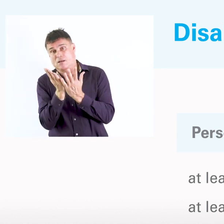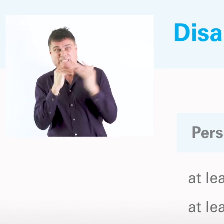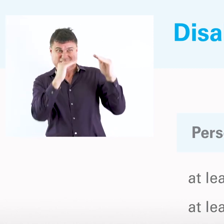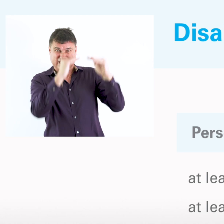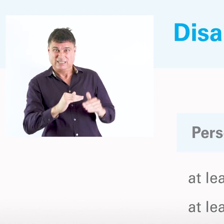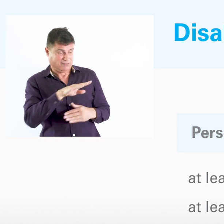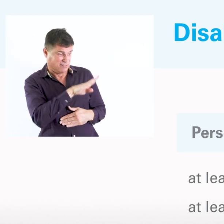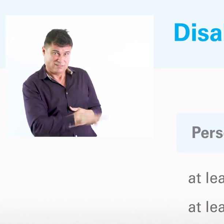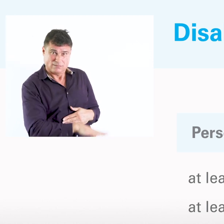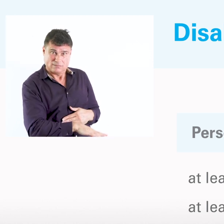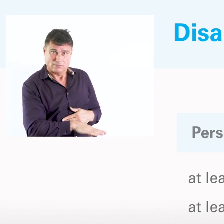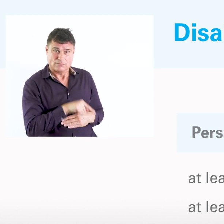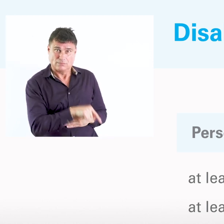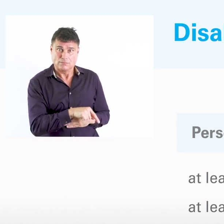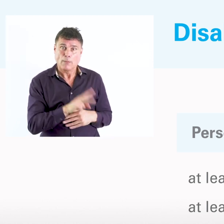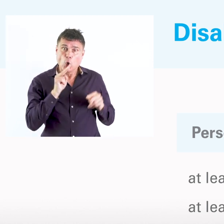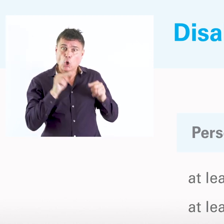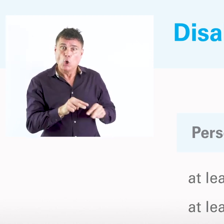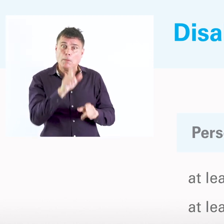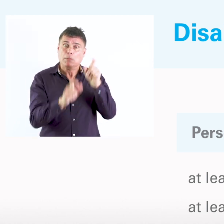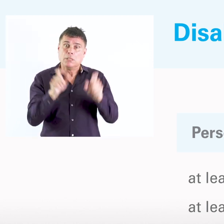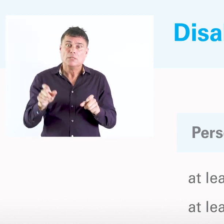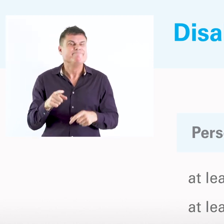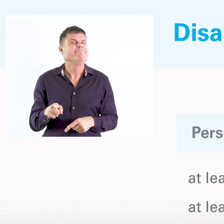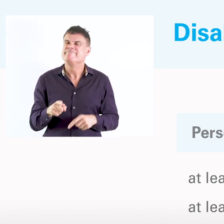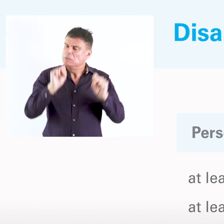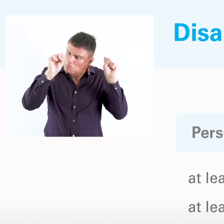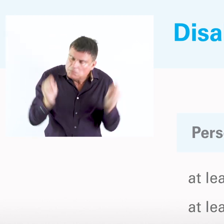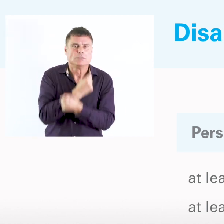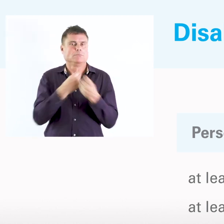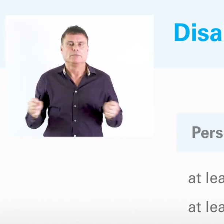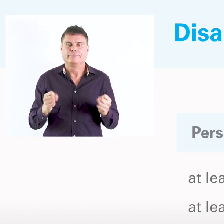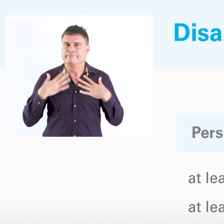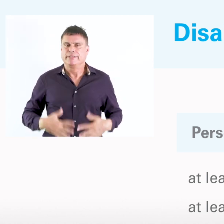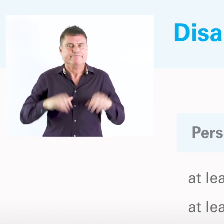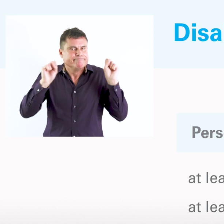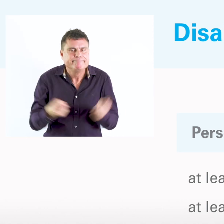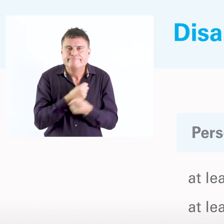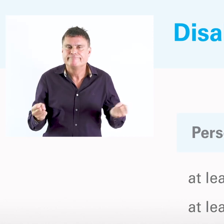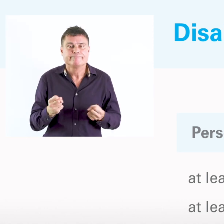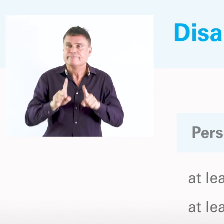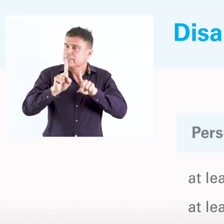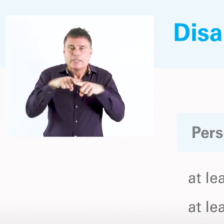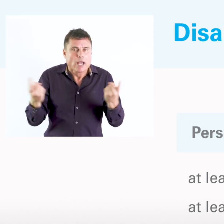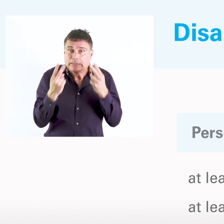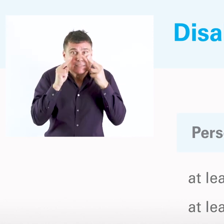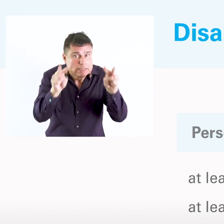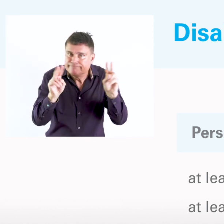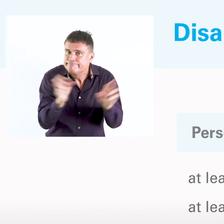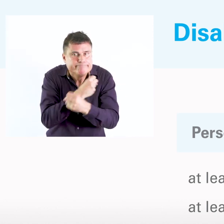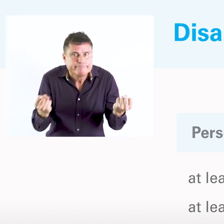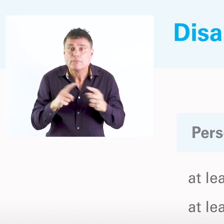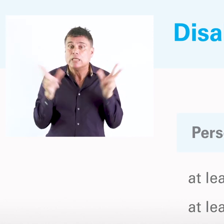At the other end of the scale, on the bottom line in this slide, if we only looked at people who said they could not do at all,